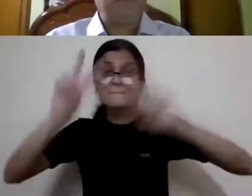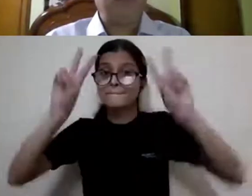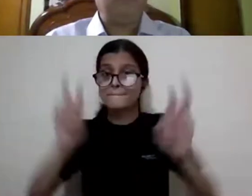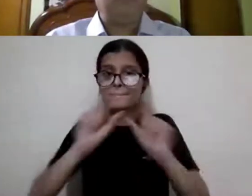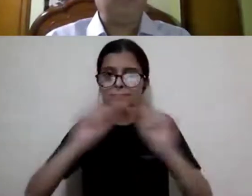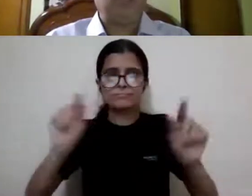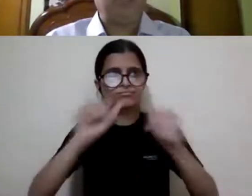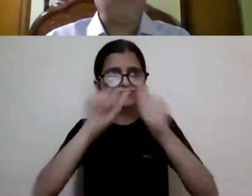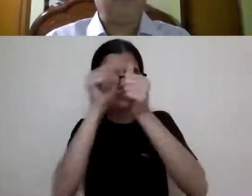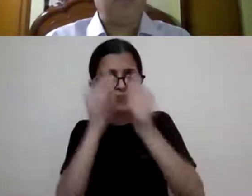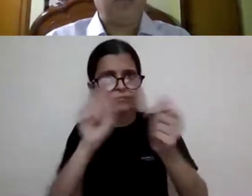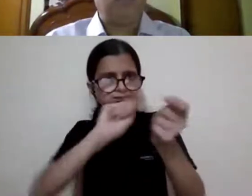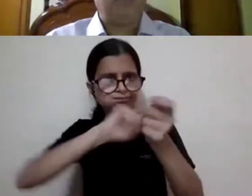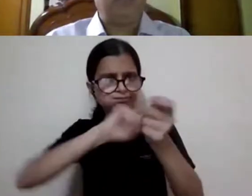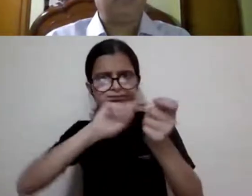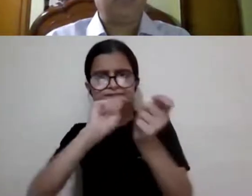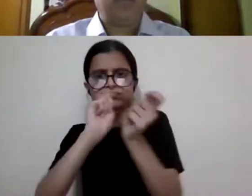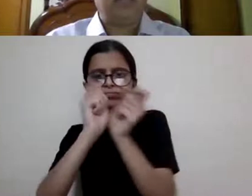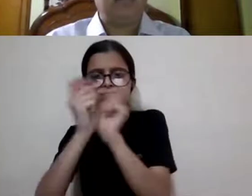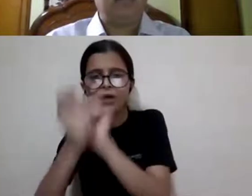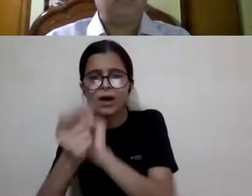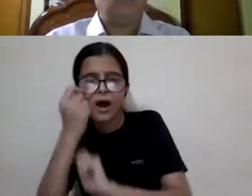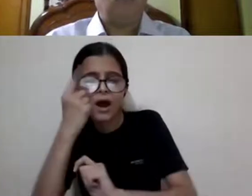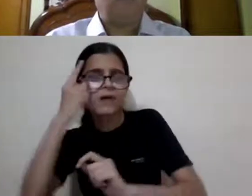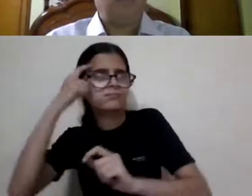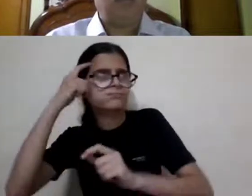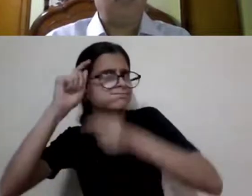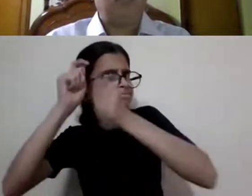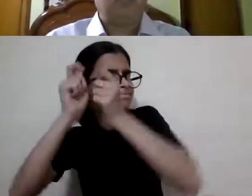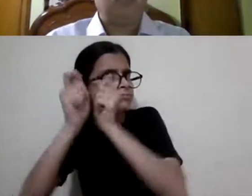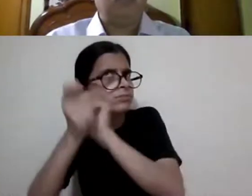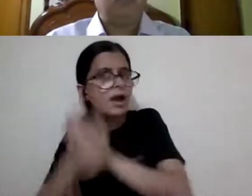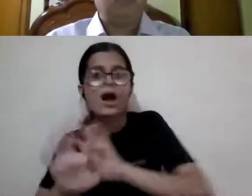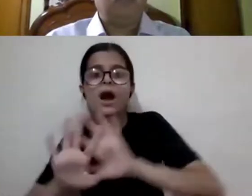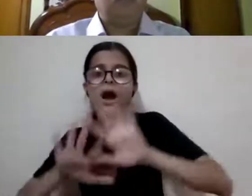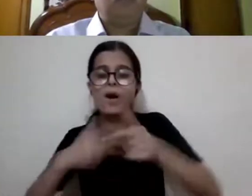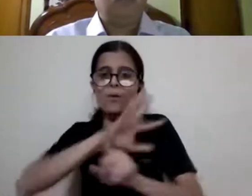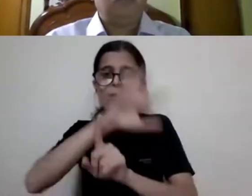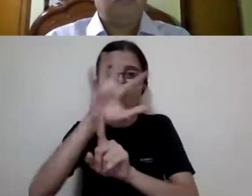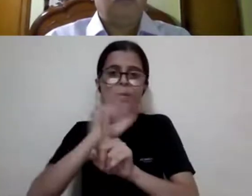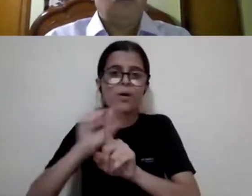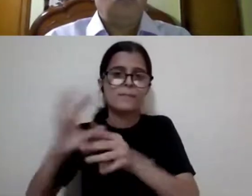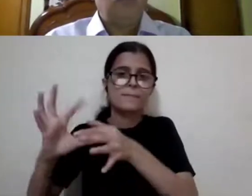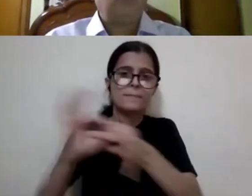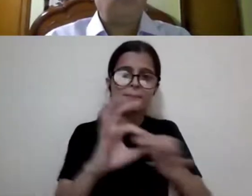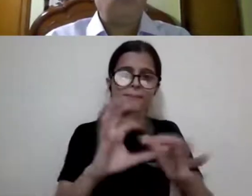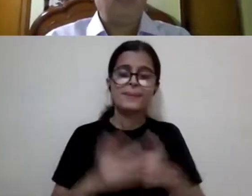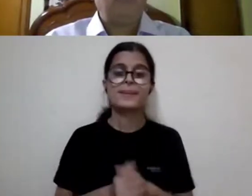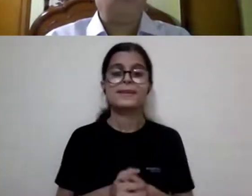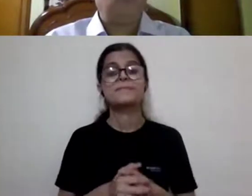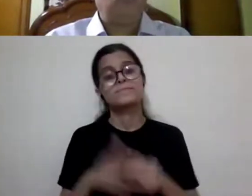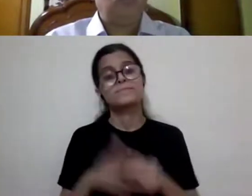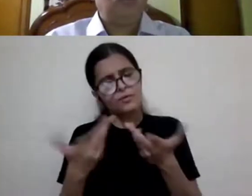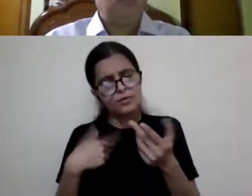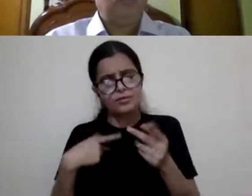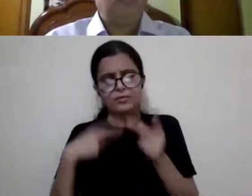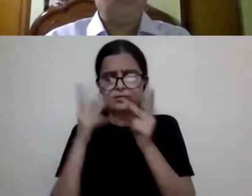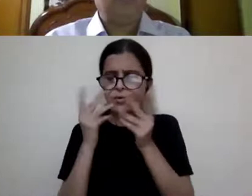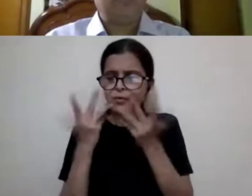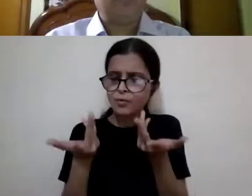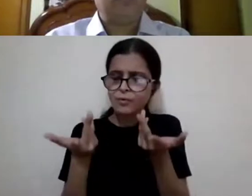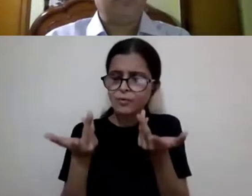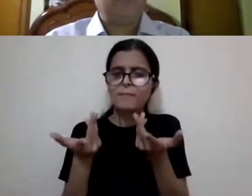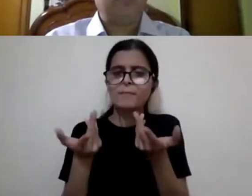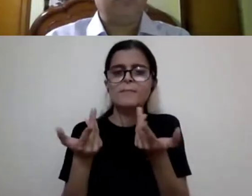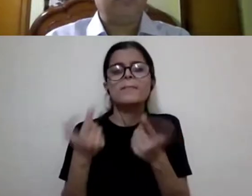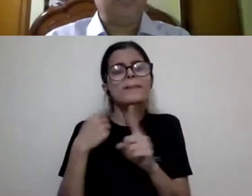shaped and reshaped our understanding of culture. We also went through the